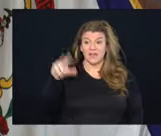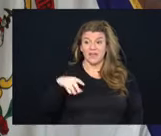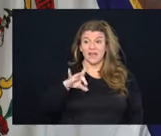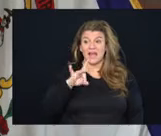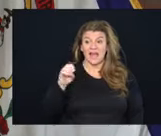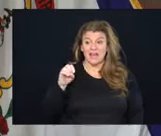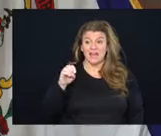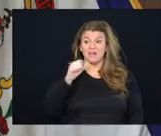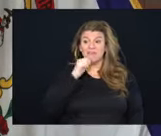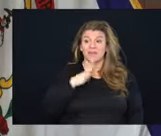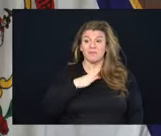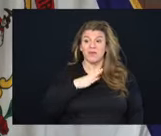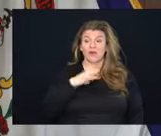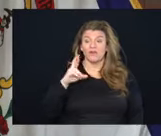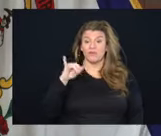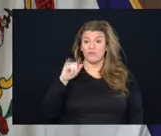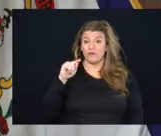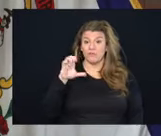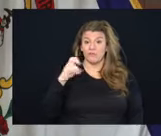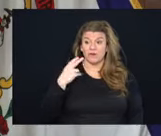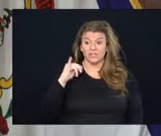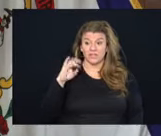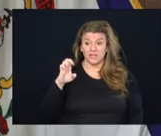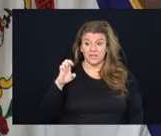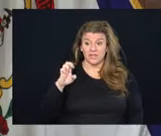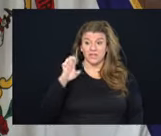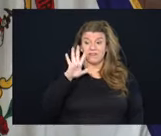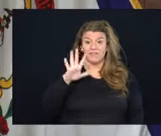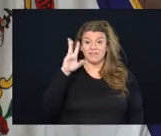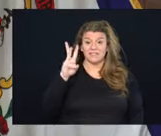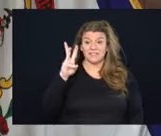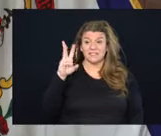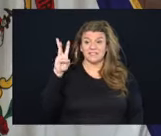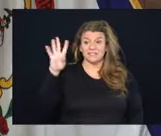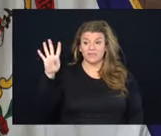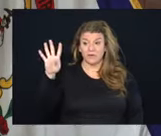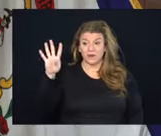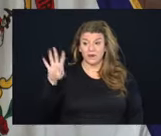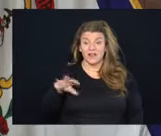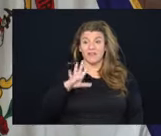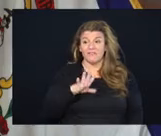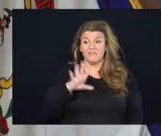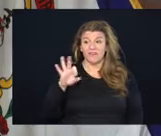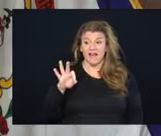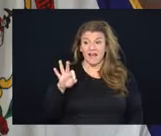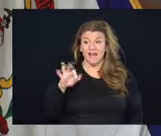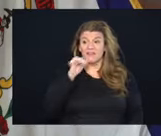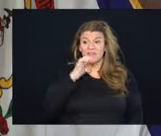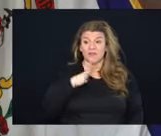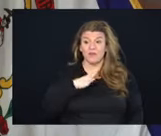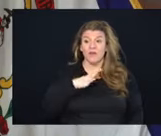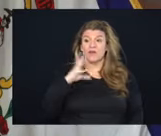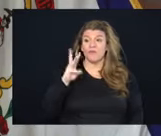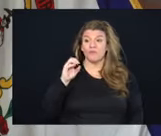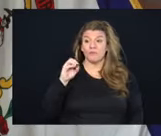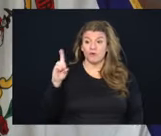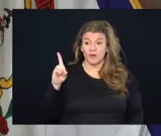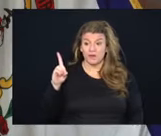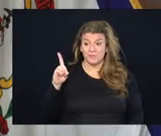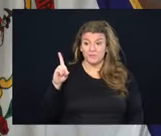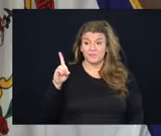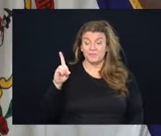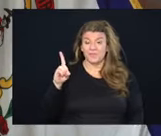an 80 year old female from Ritchie County. The 5,664th death a 59 year old female from Wood County.